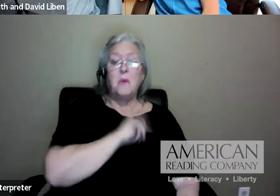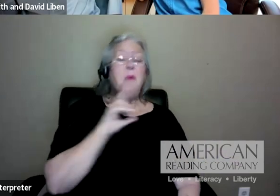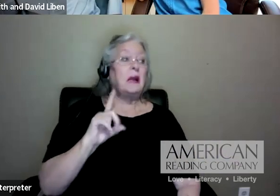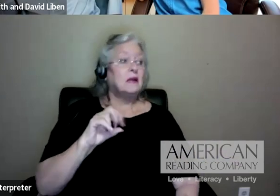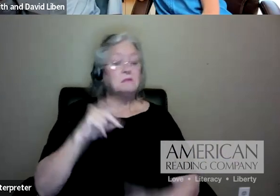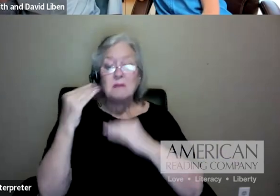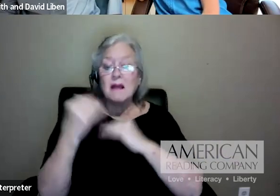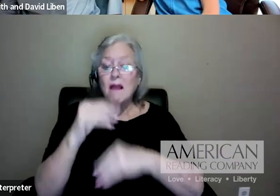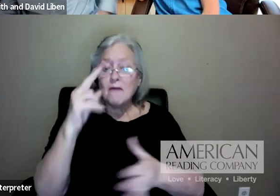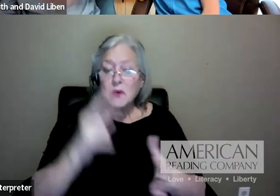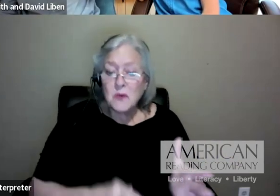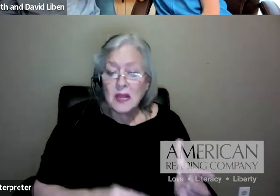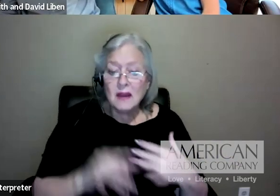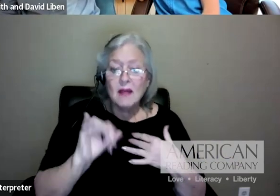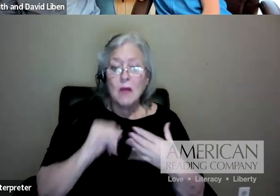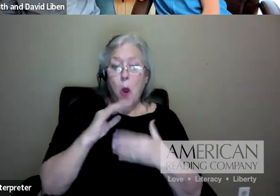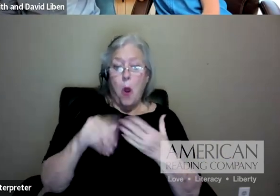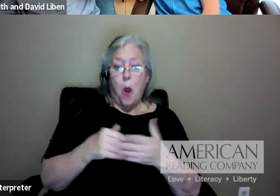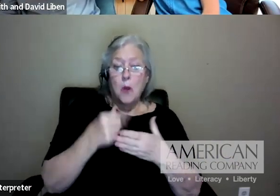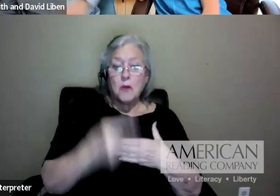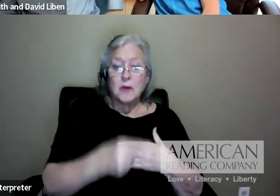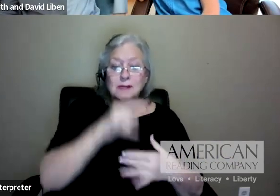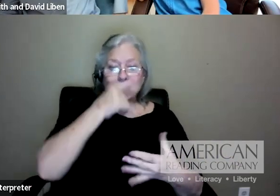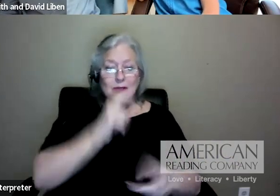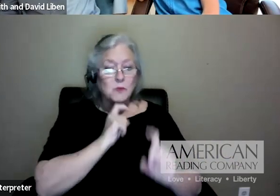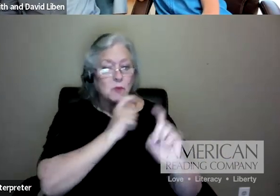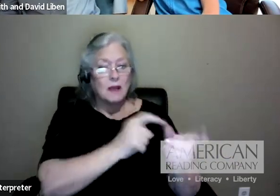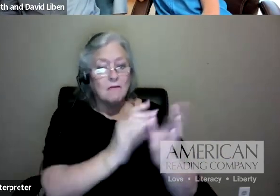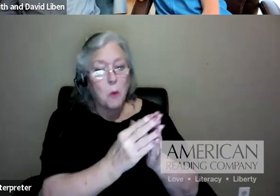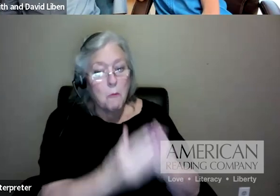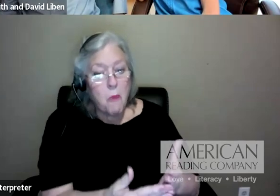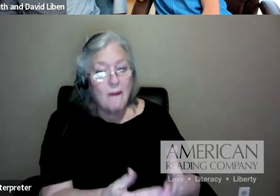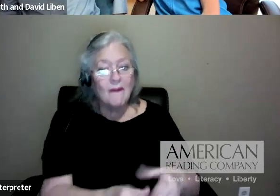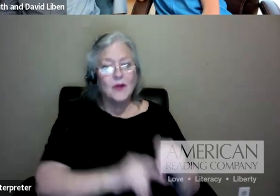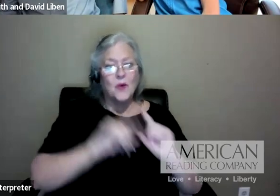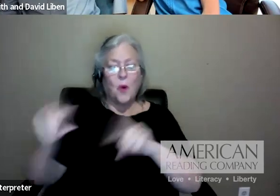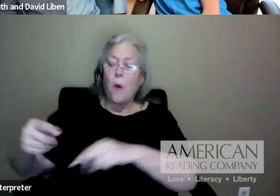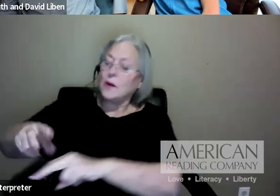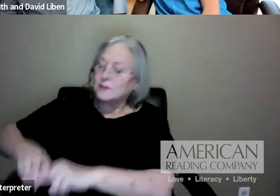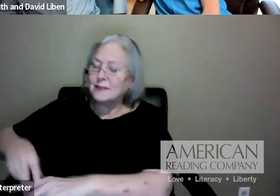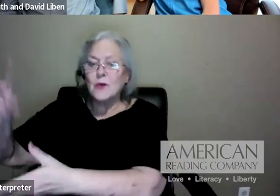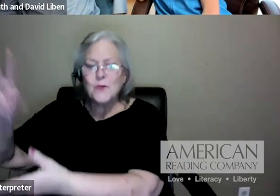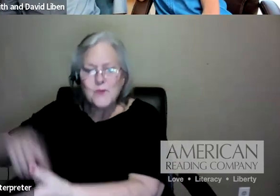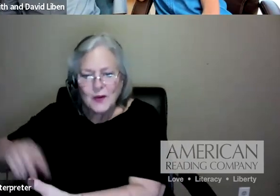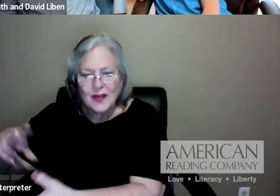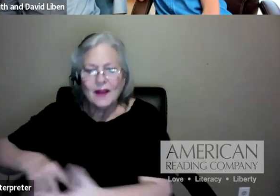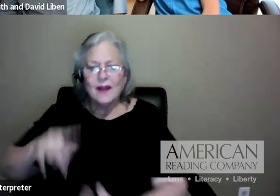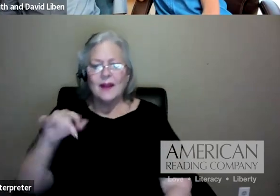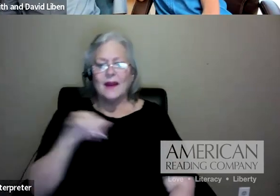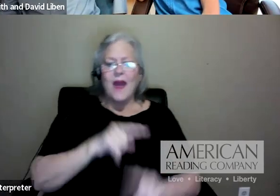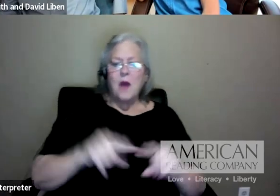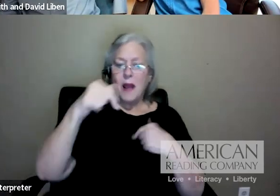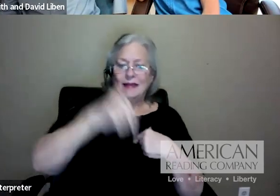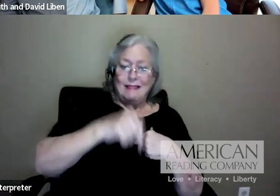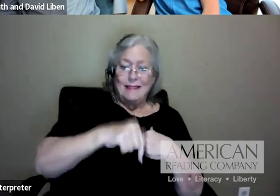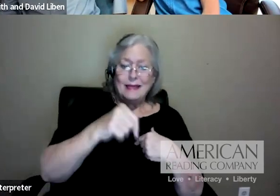a lot, a little tiny bit of teacher support, but not a lot. But in this case, we're really are talking about regular, and David can speak to this